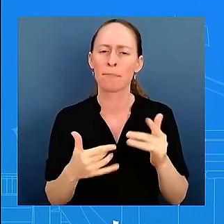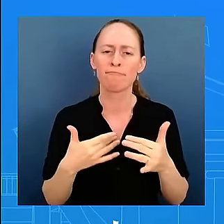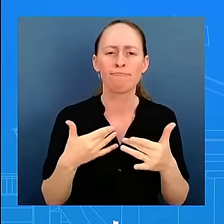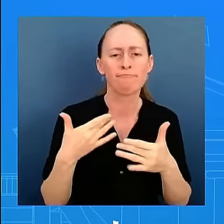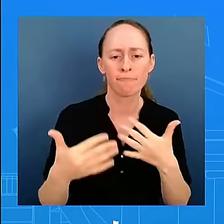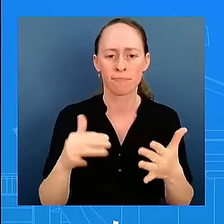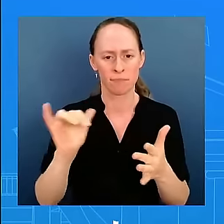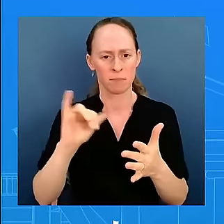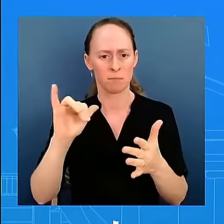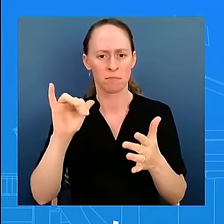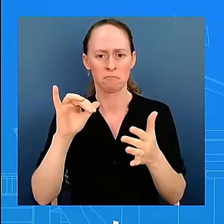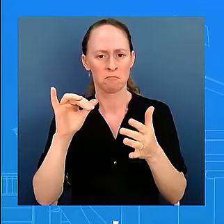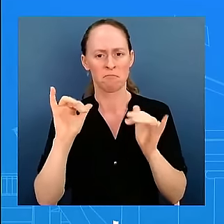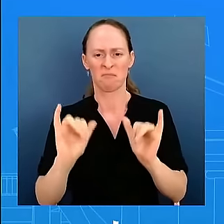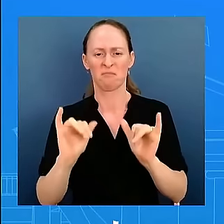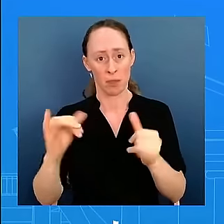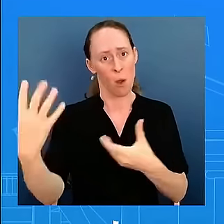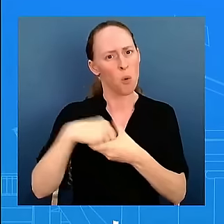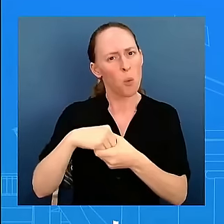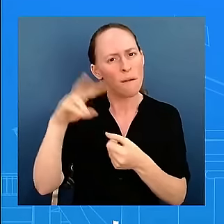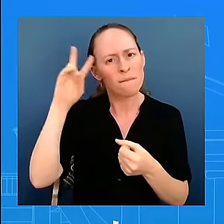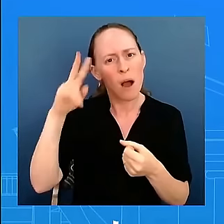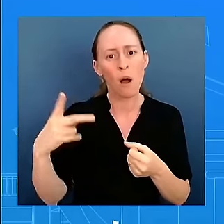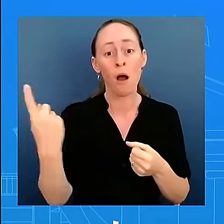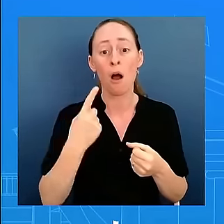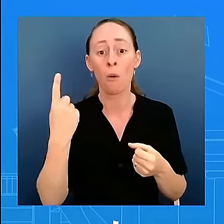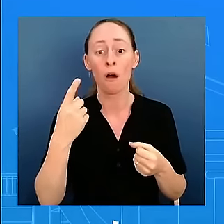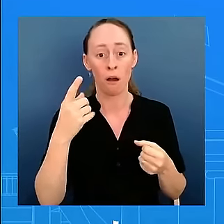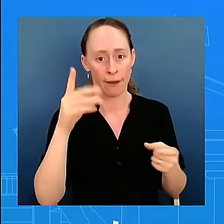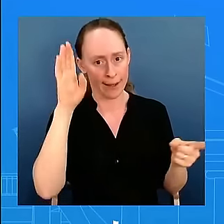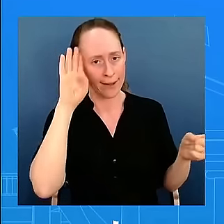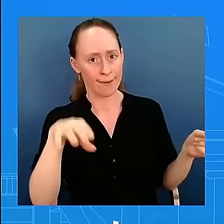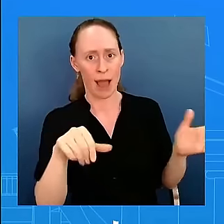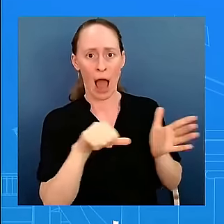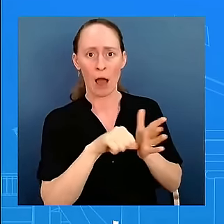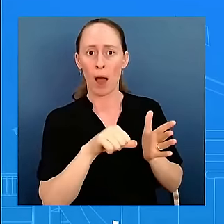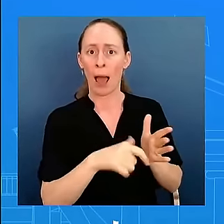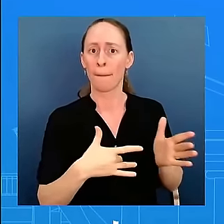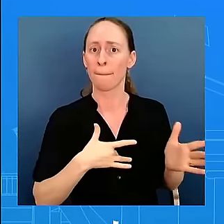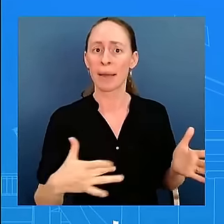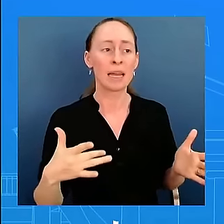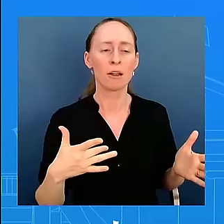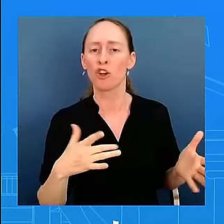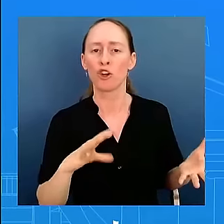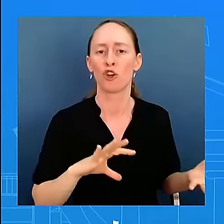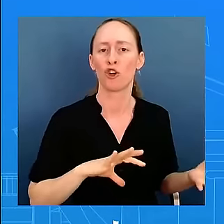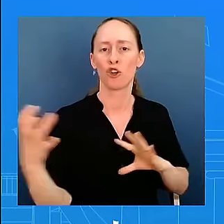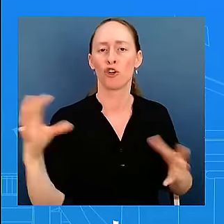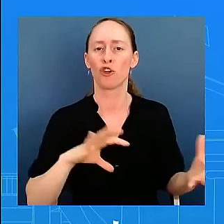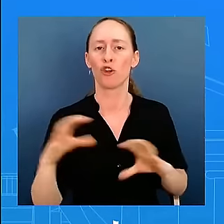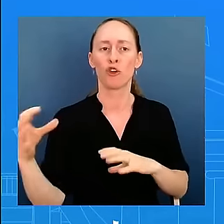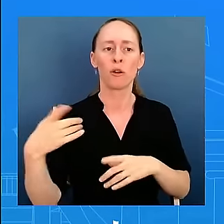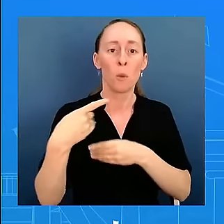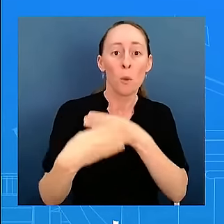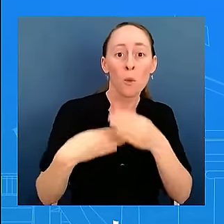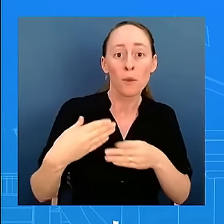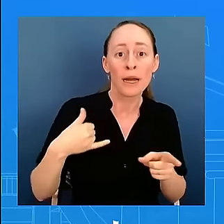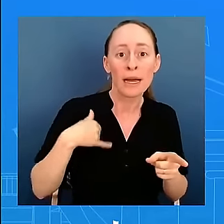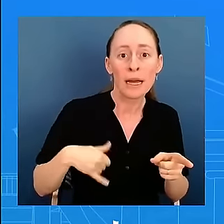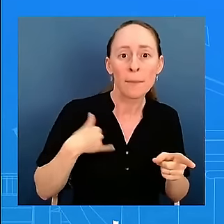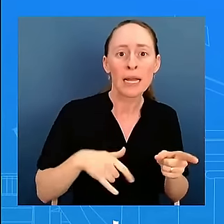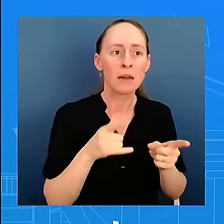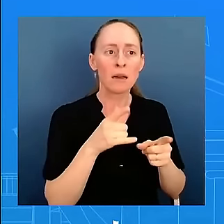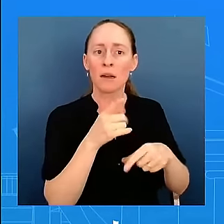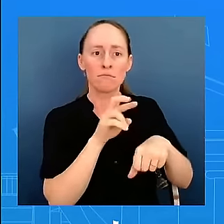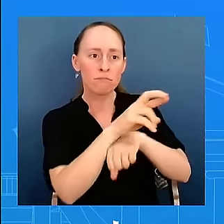activities, support to the Houthis, to Hezbollah, to Hamas, the merchant attacks that they're allowing the Houthis to continue to perpetrate and that they're